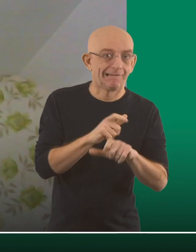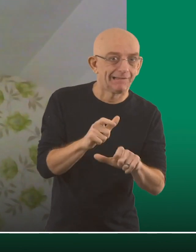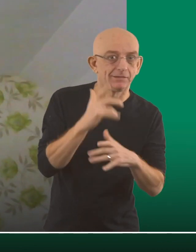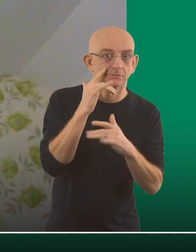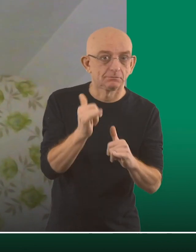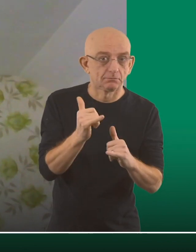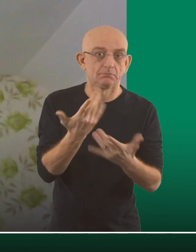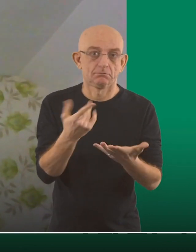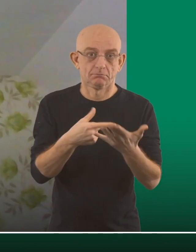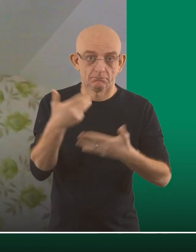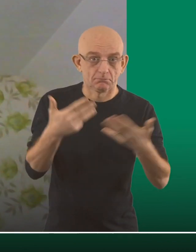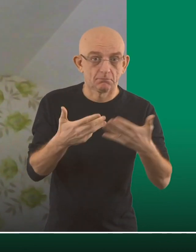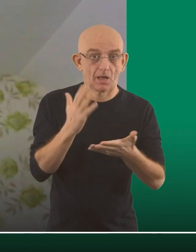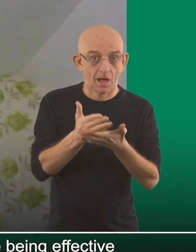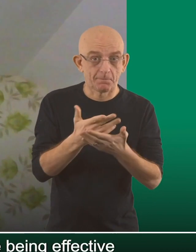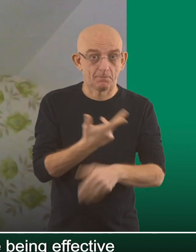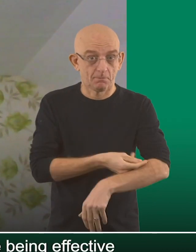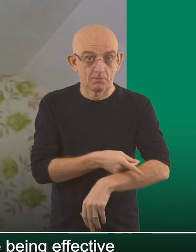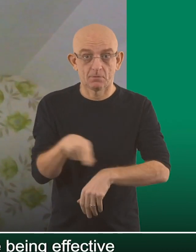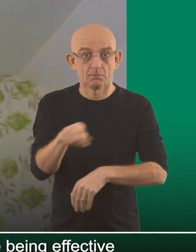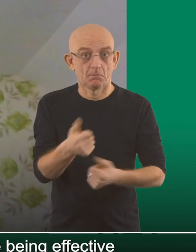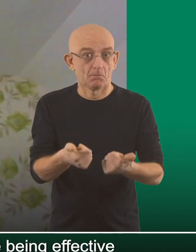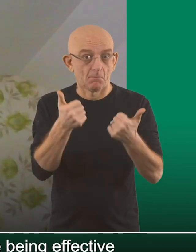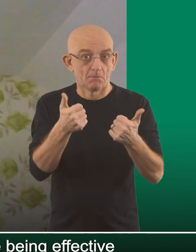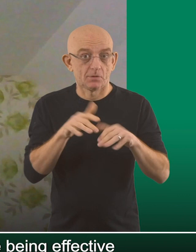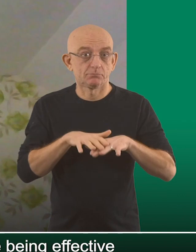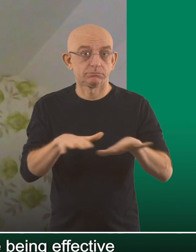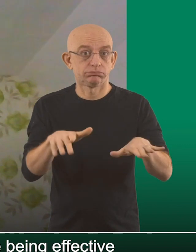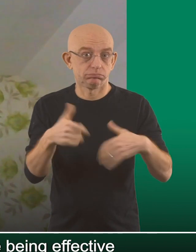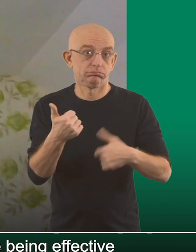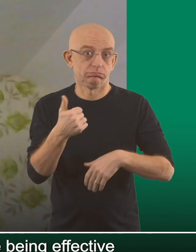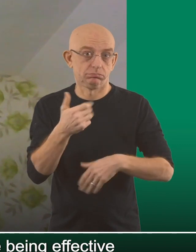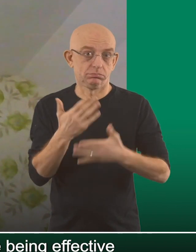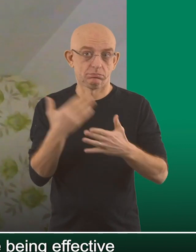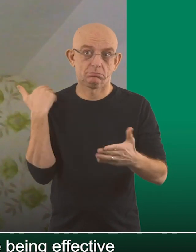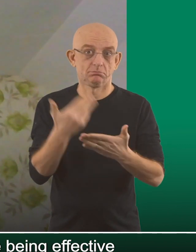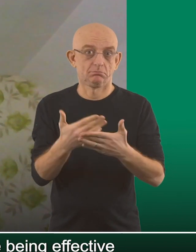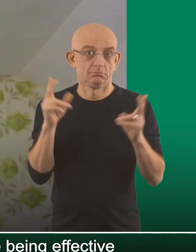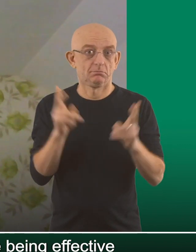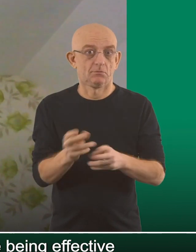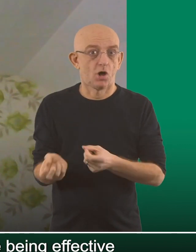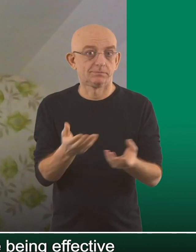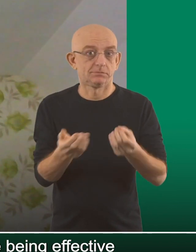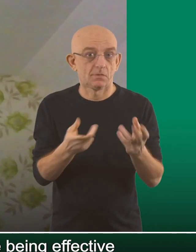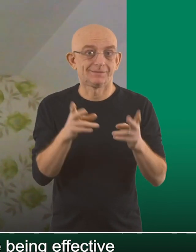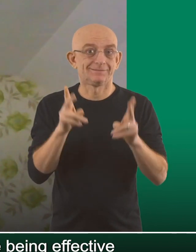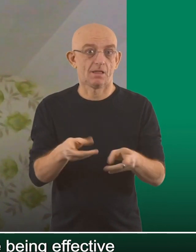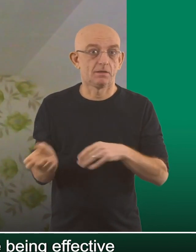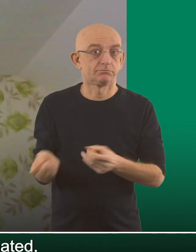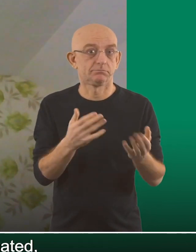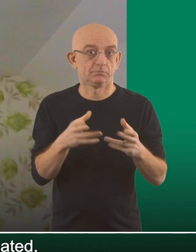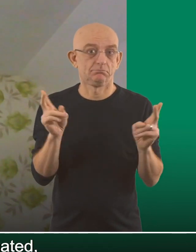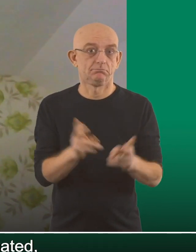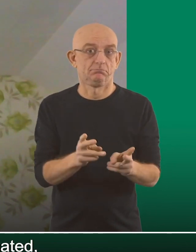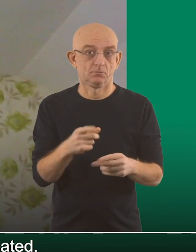vaccine deployment continues successfully. There's good evidence that vaccines are being effective in reducing hospitalizations